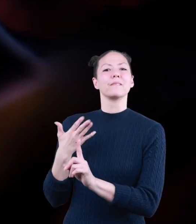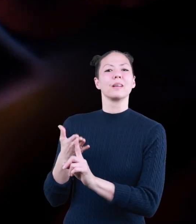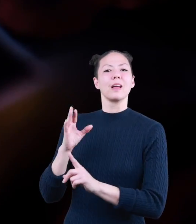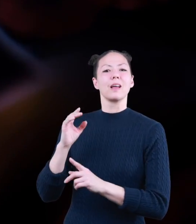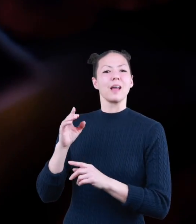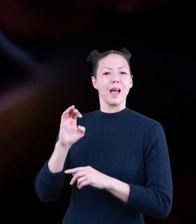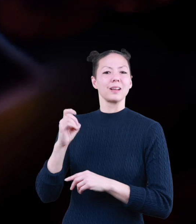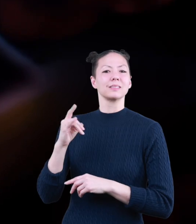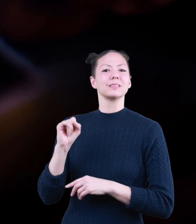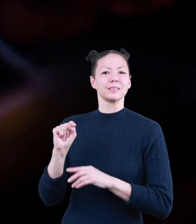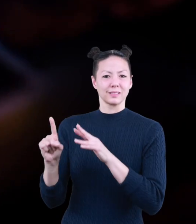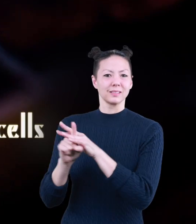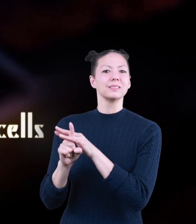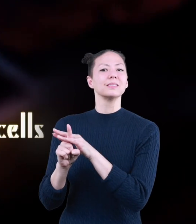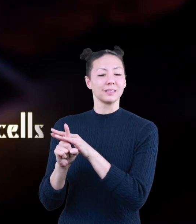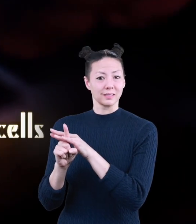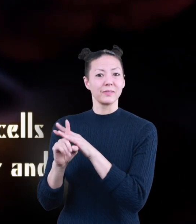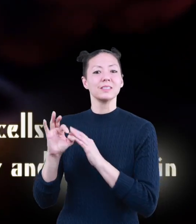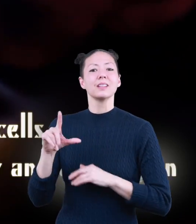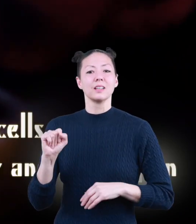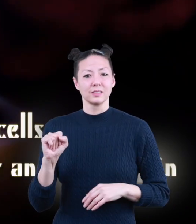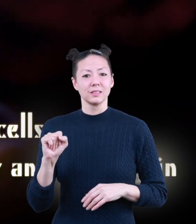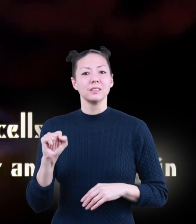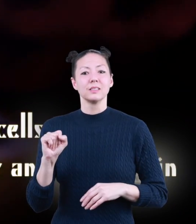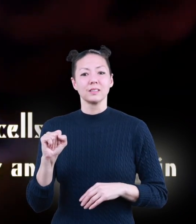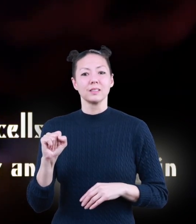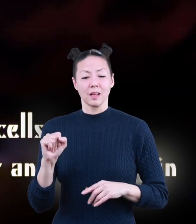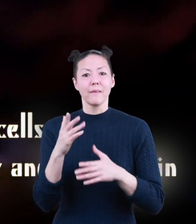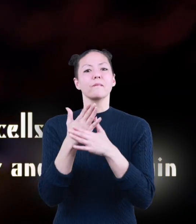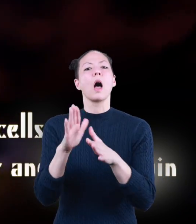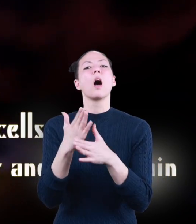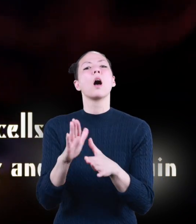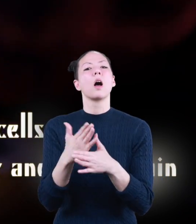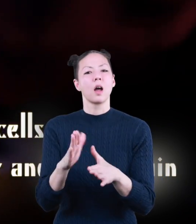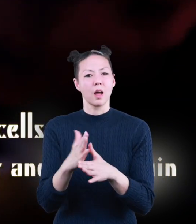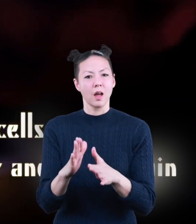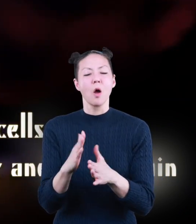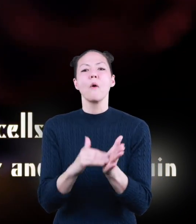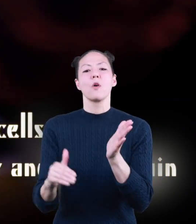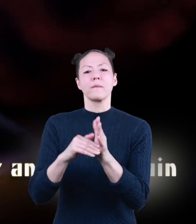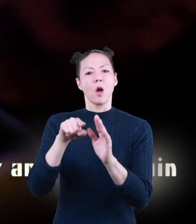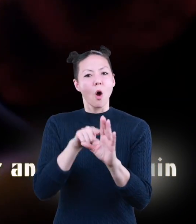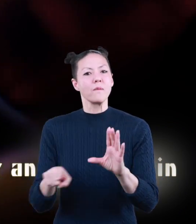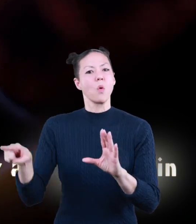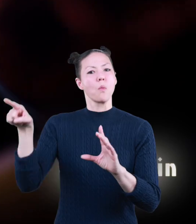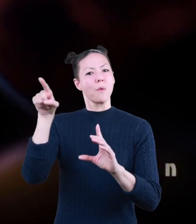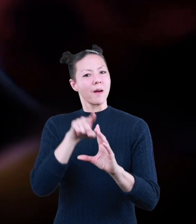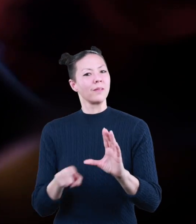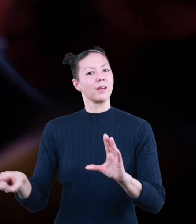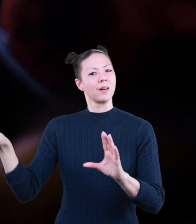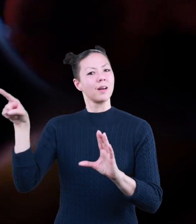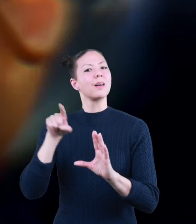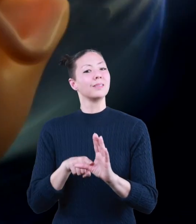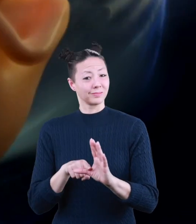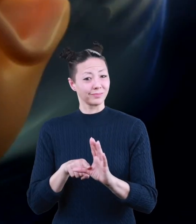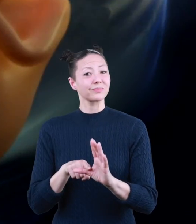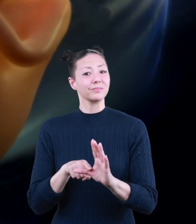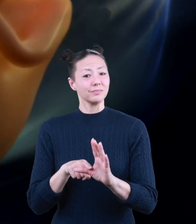cells through division. This means that cells make new cells by dividing themselves over and over again.